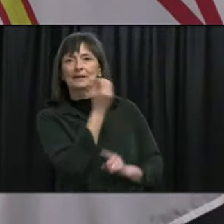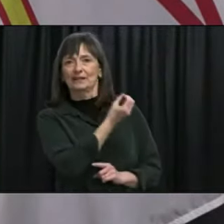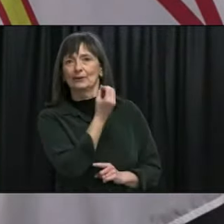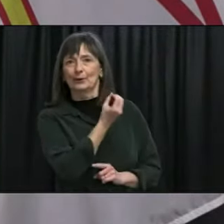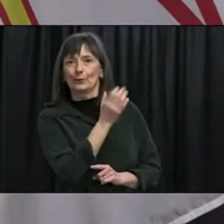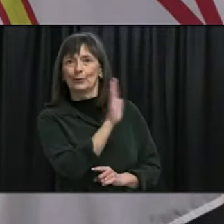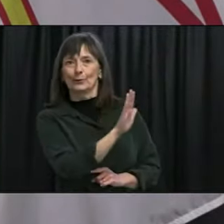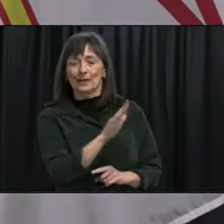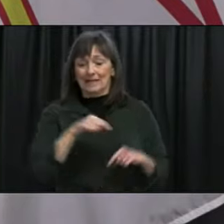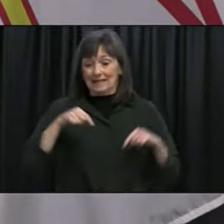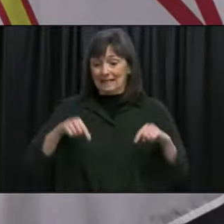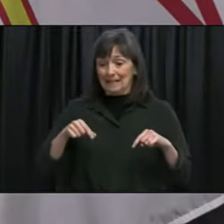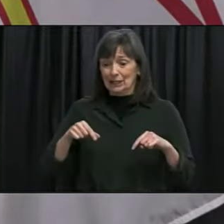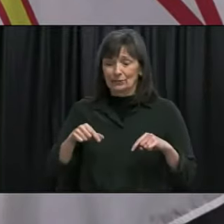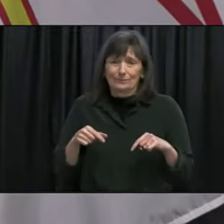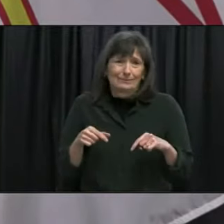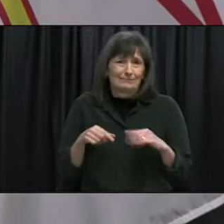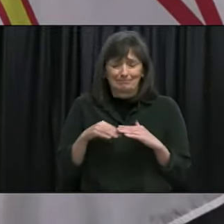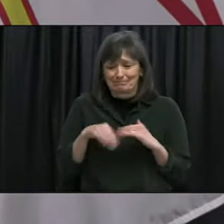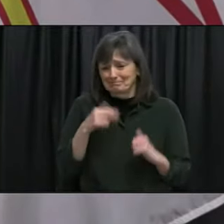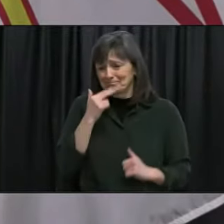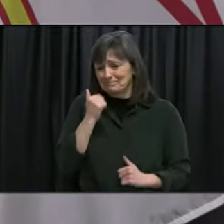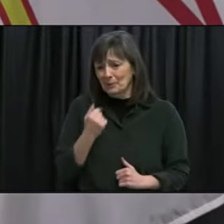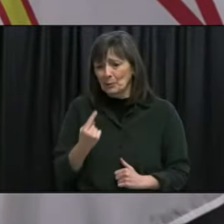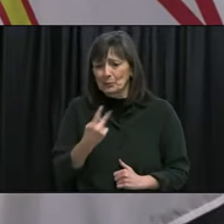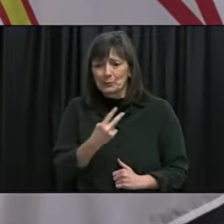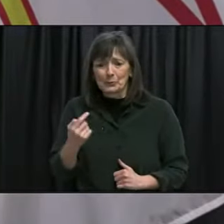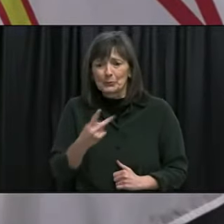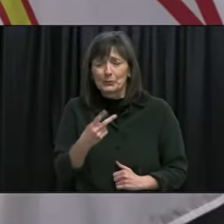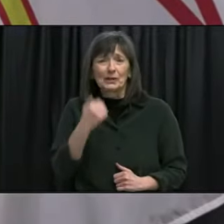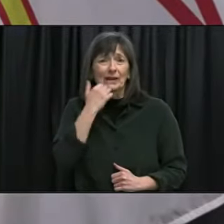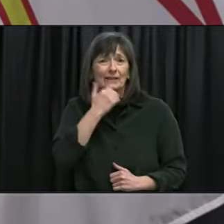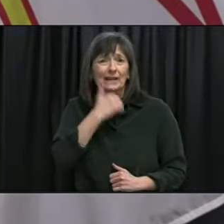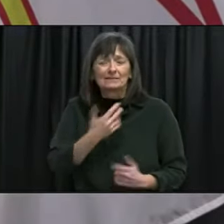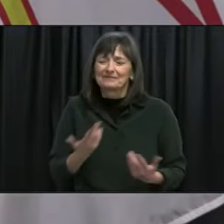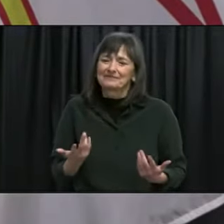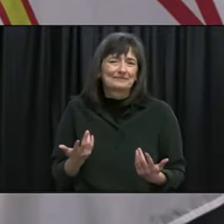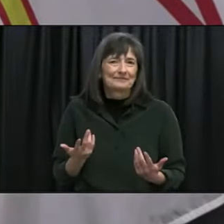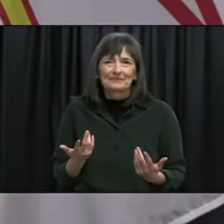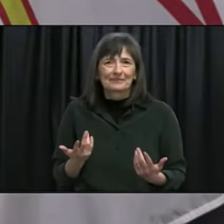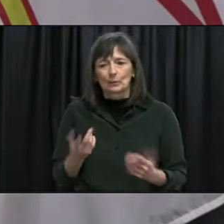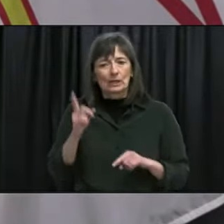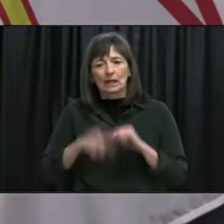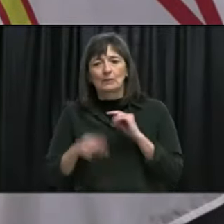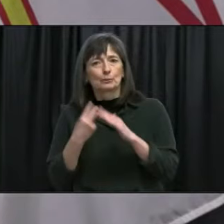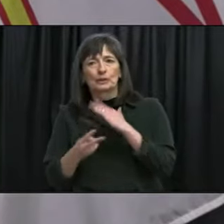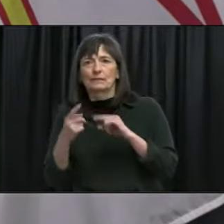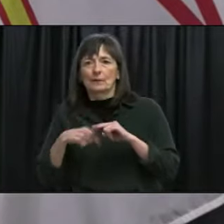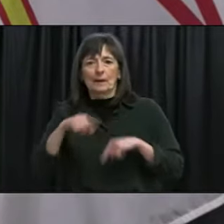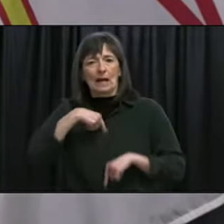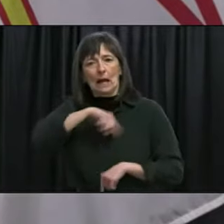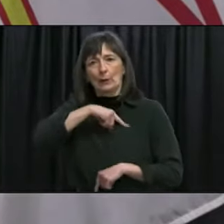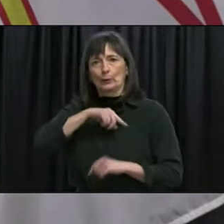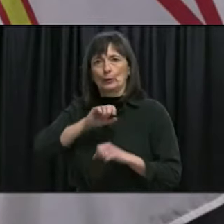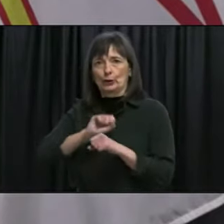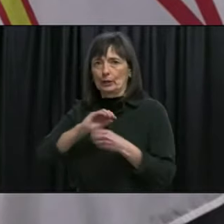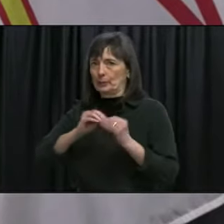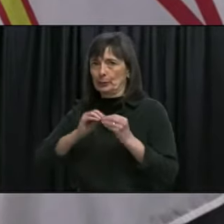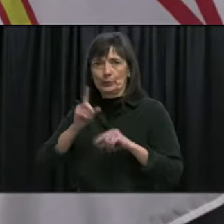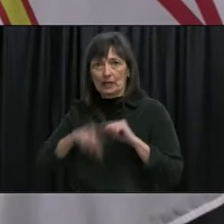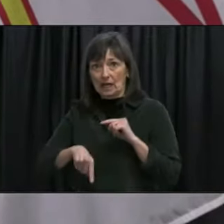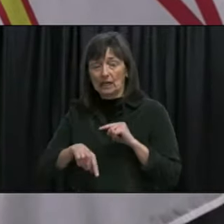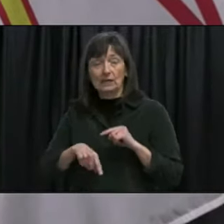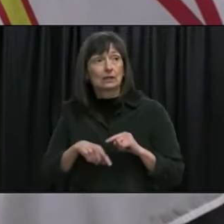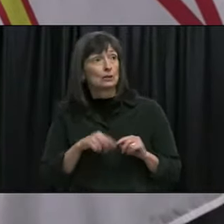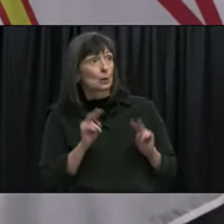we had less than one per 100,000 so it was my opinion that it was reasonable